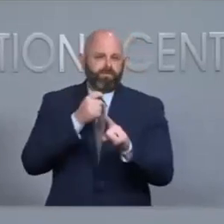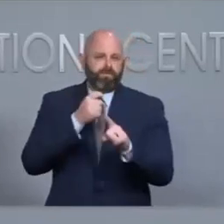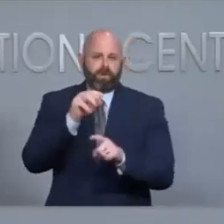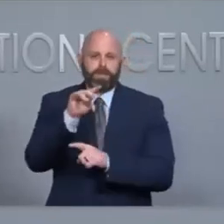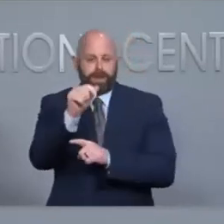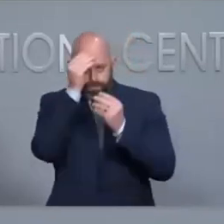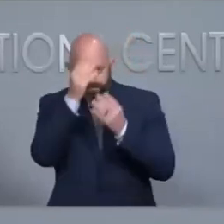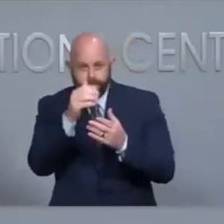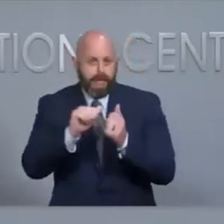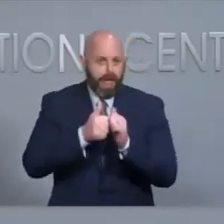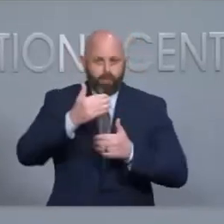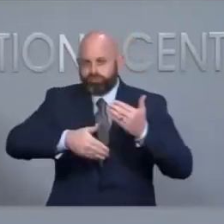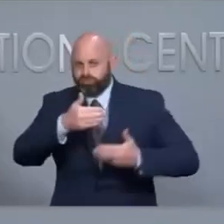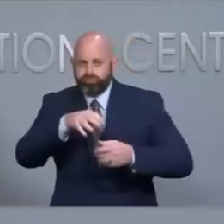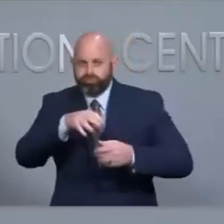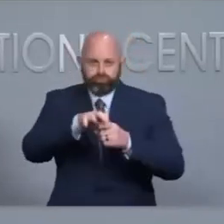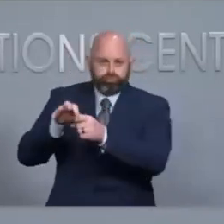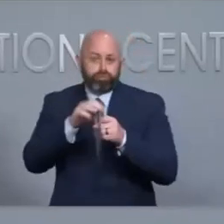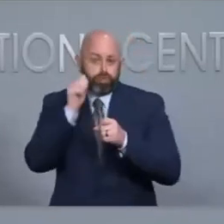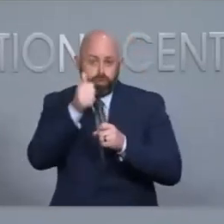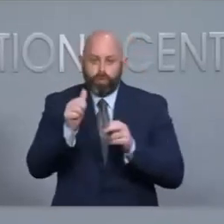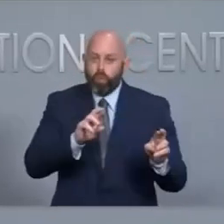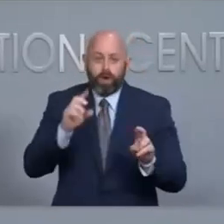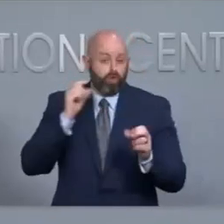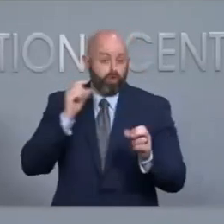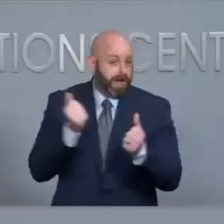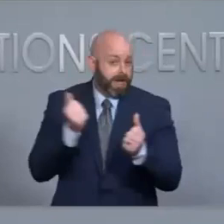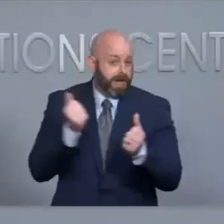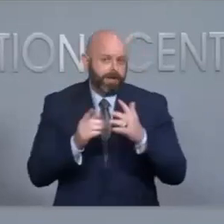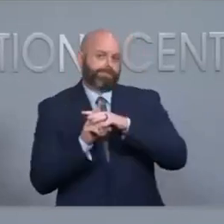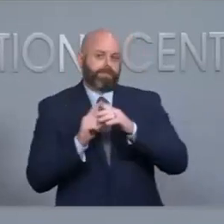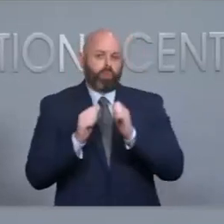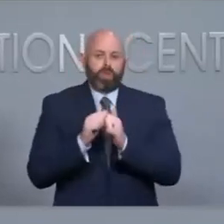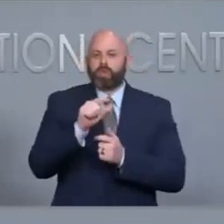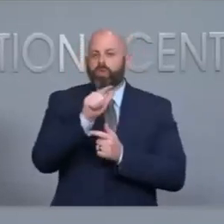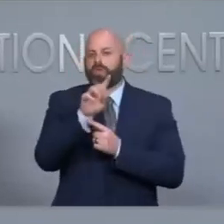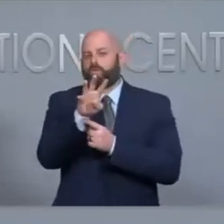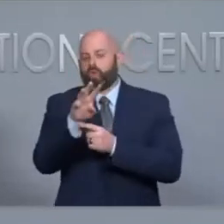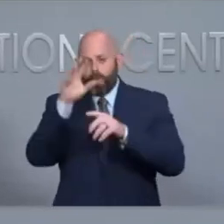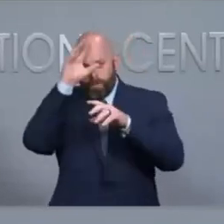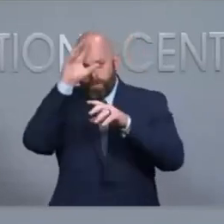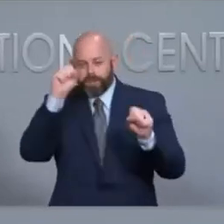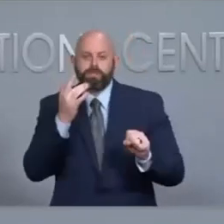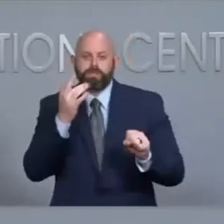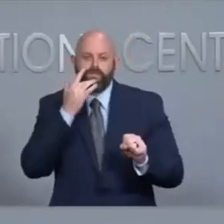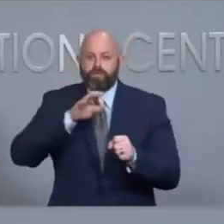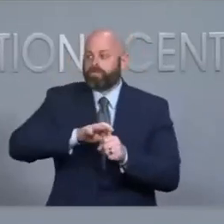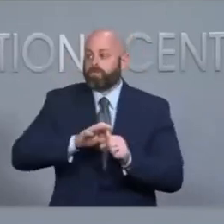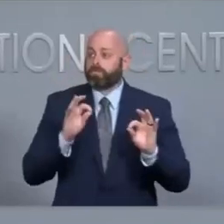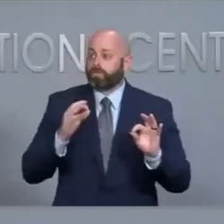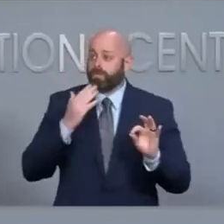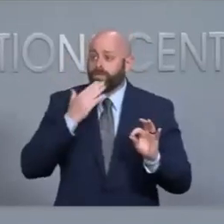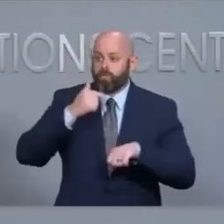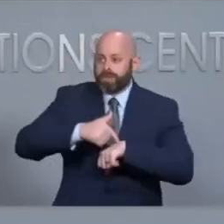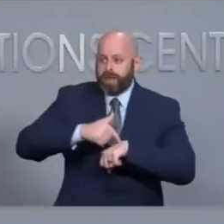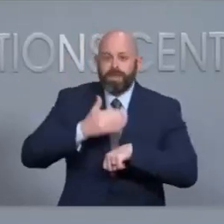opening of polls glow and be ready for anything else that might come with this 2024 presidential preference primary so thank you for your time